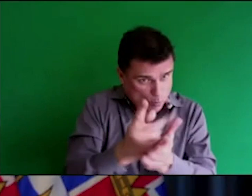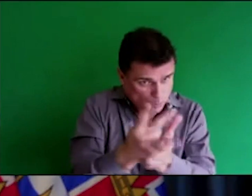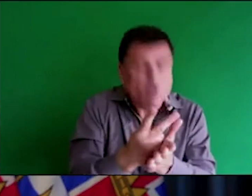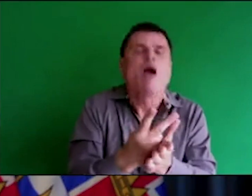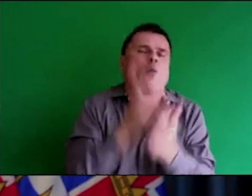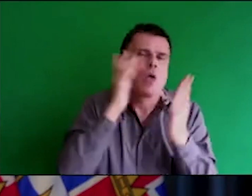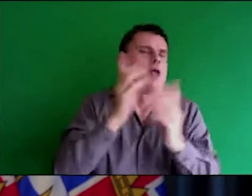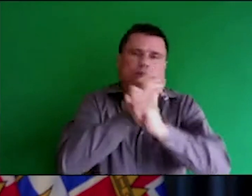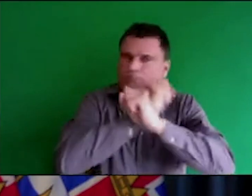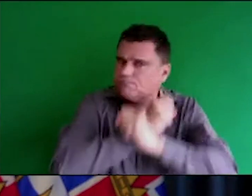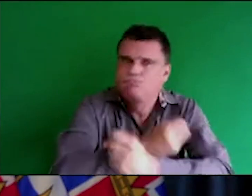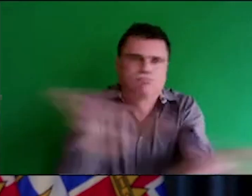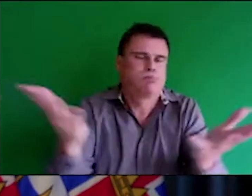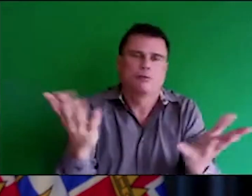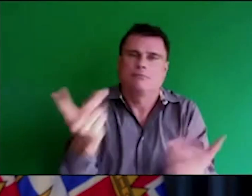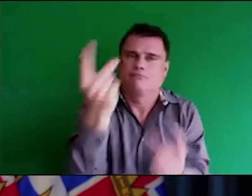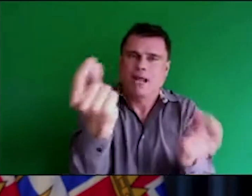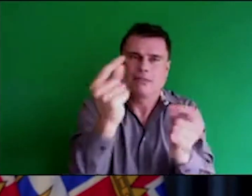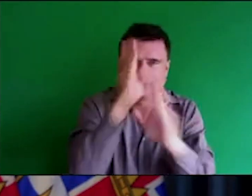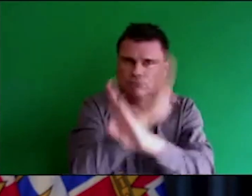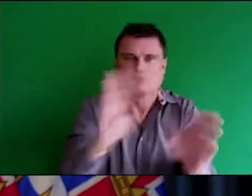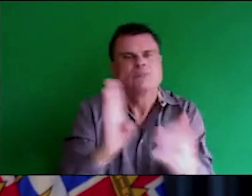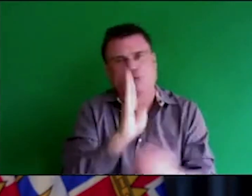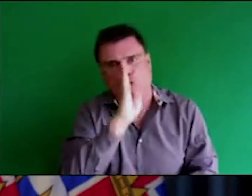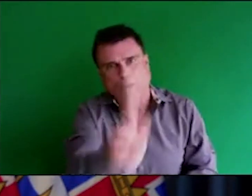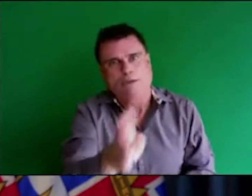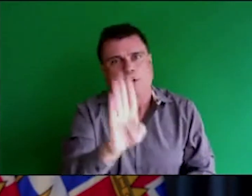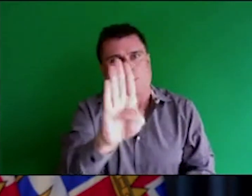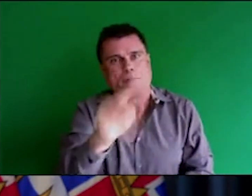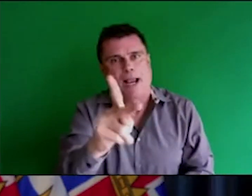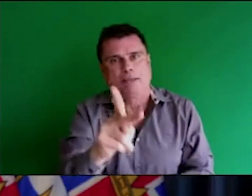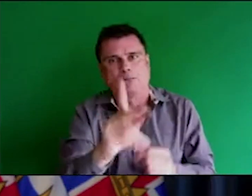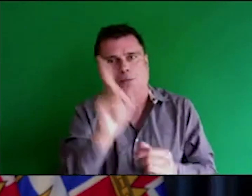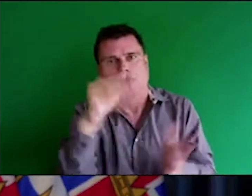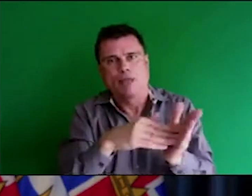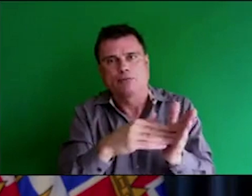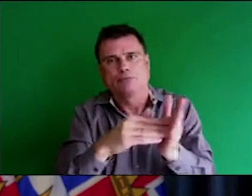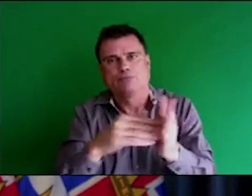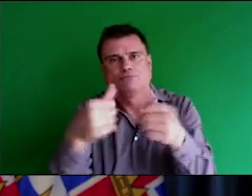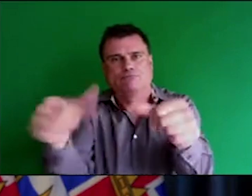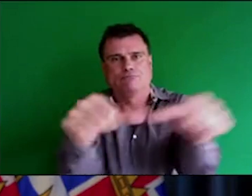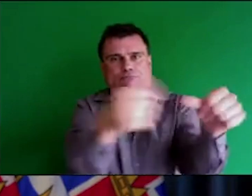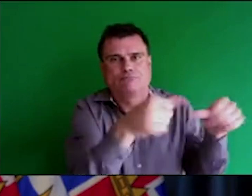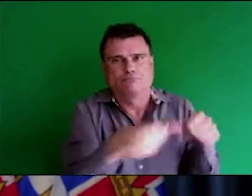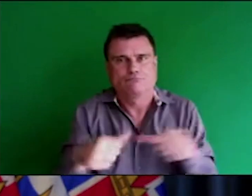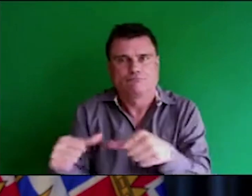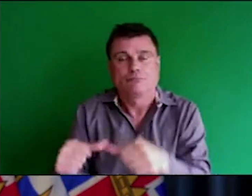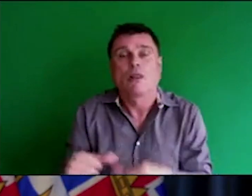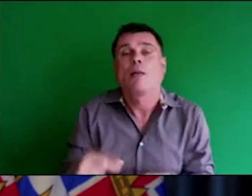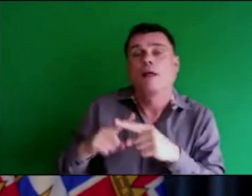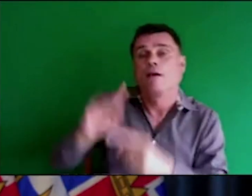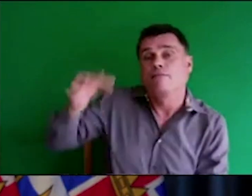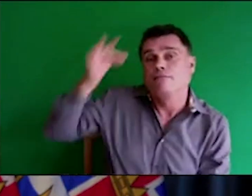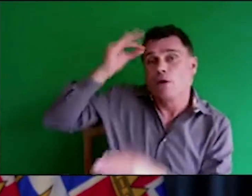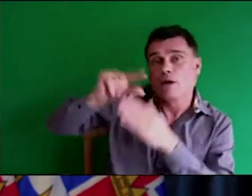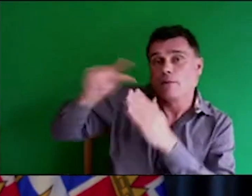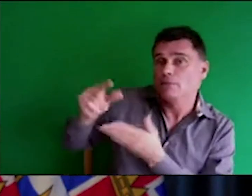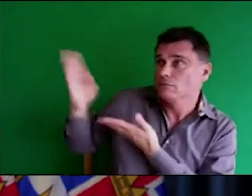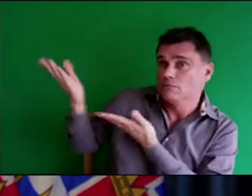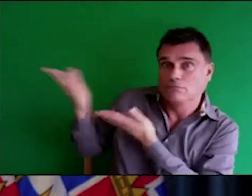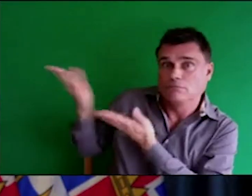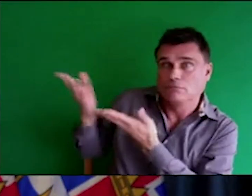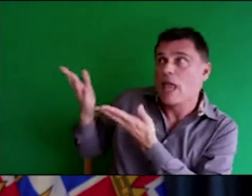government on the revenue agency and how we're sharing information. So direct deposits are the best way to go.